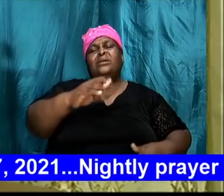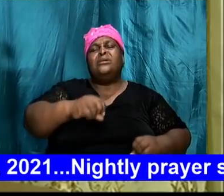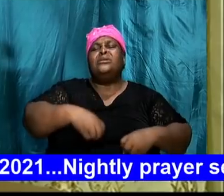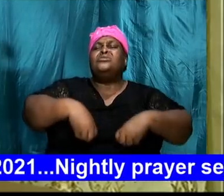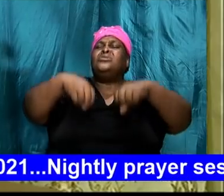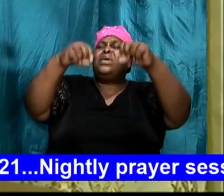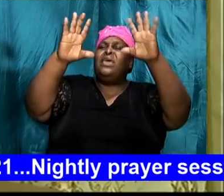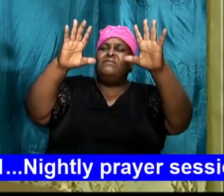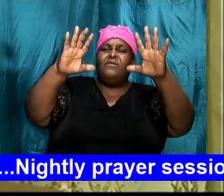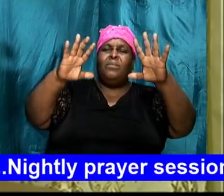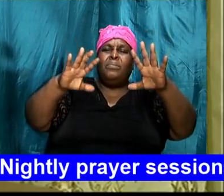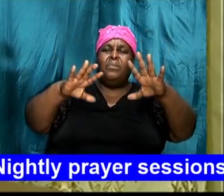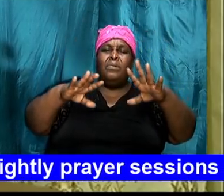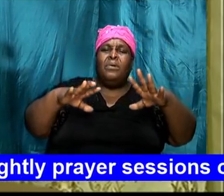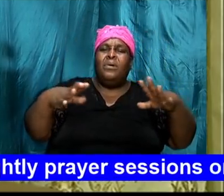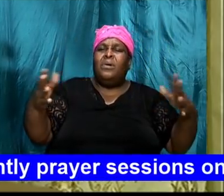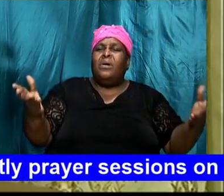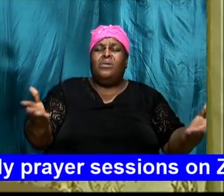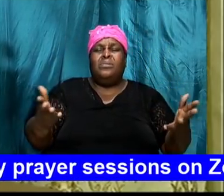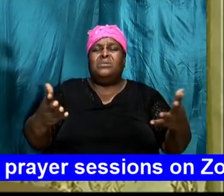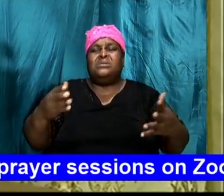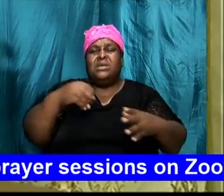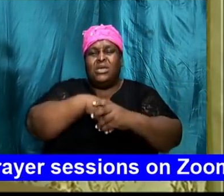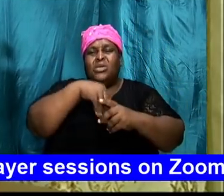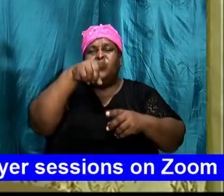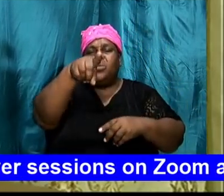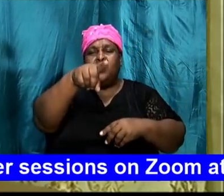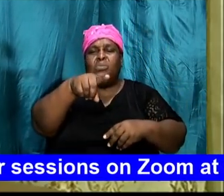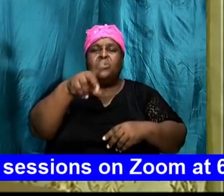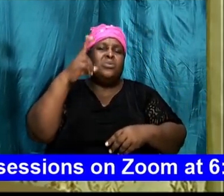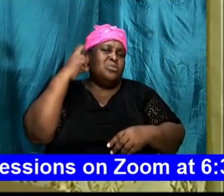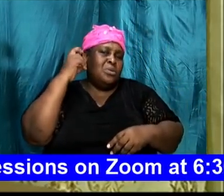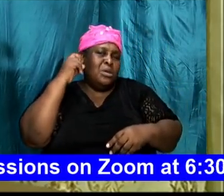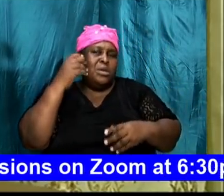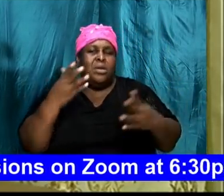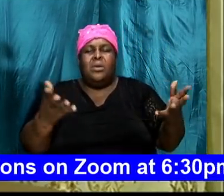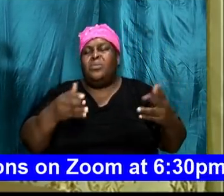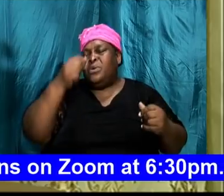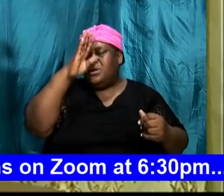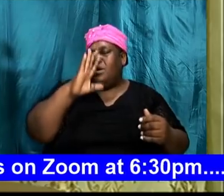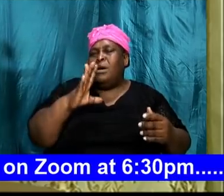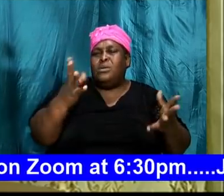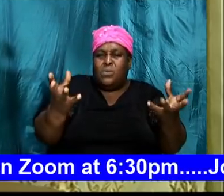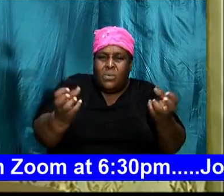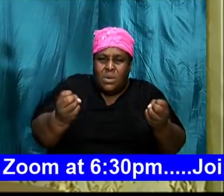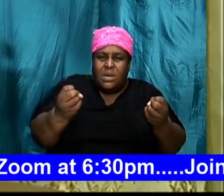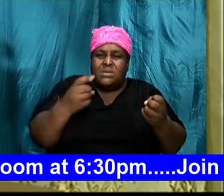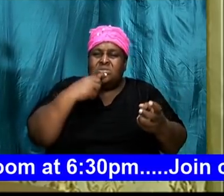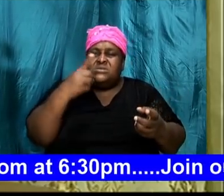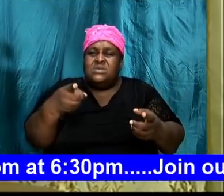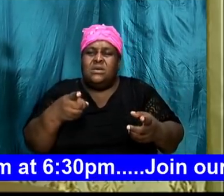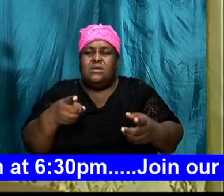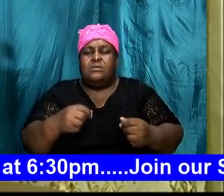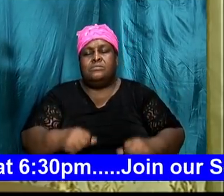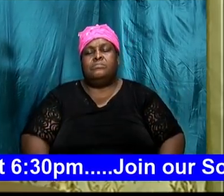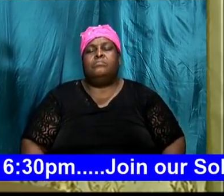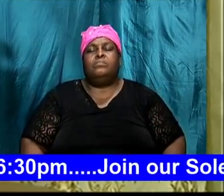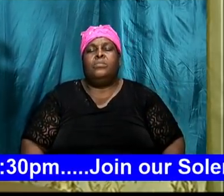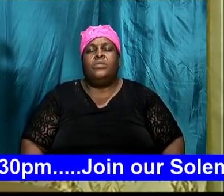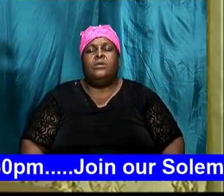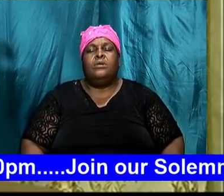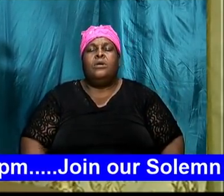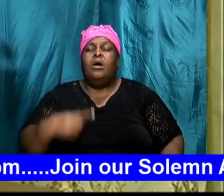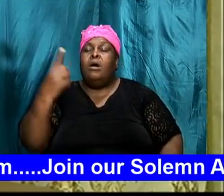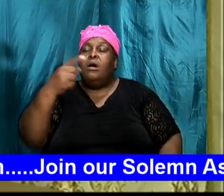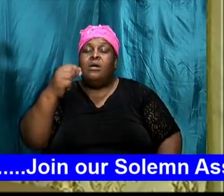to hear what he has to say. So we should always spend the time to seek God's will for